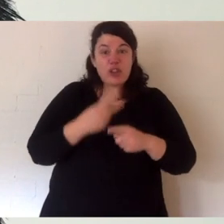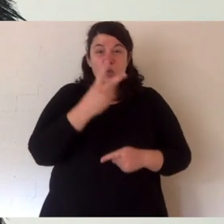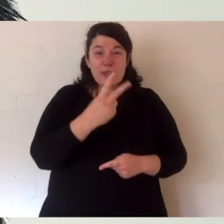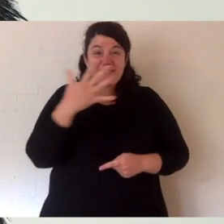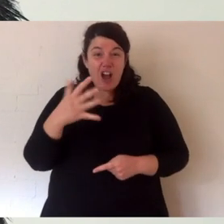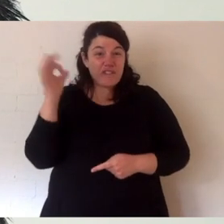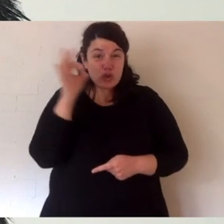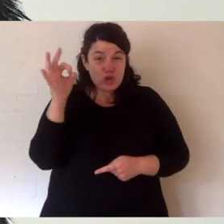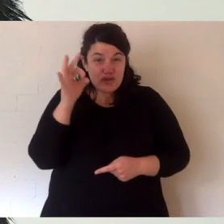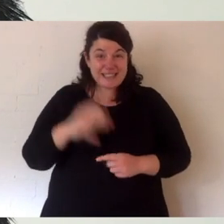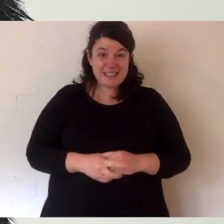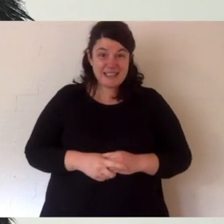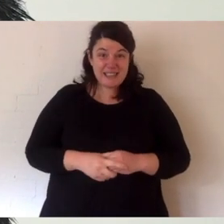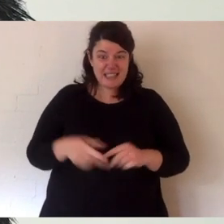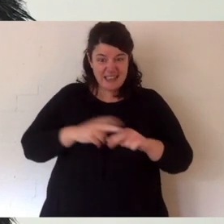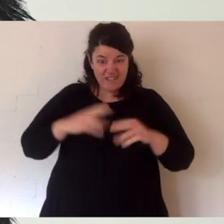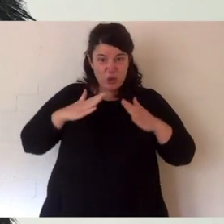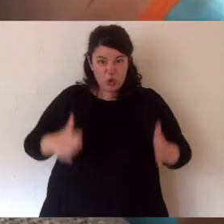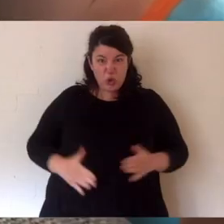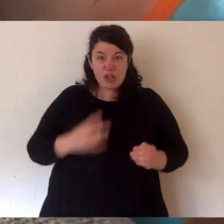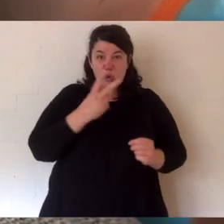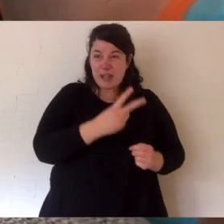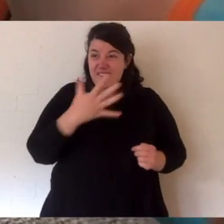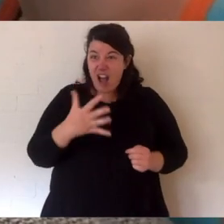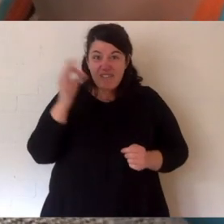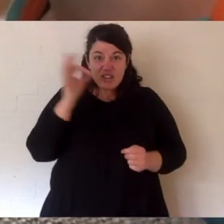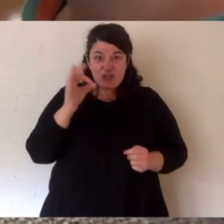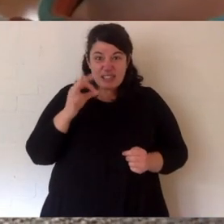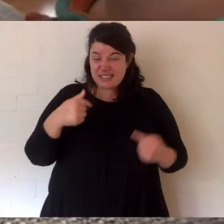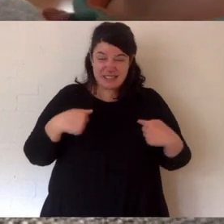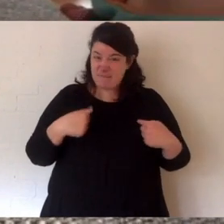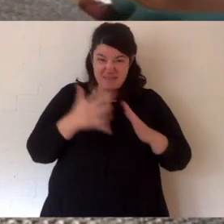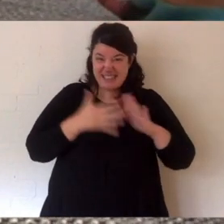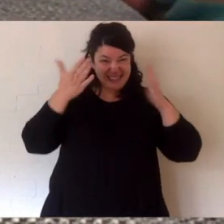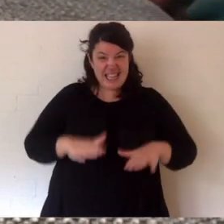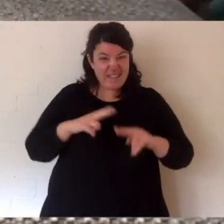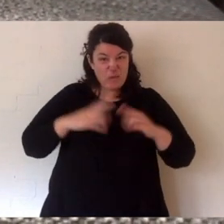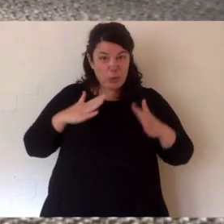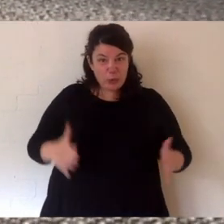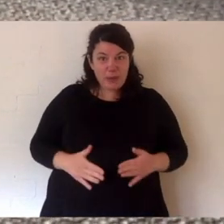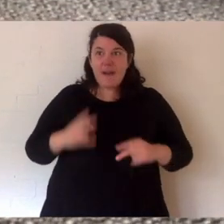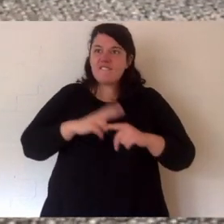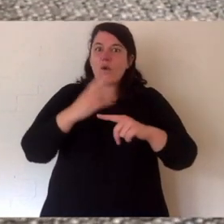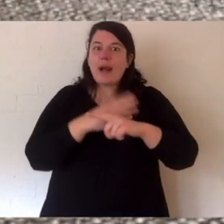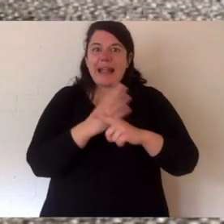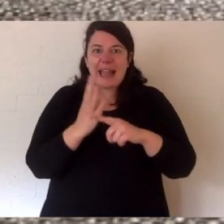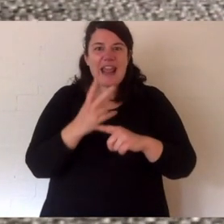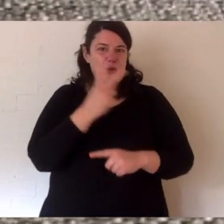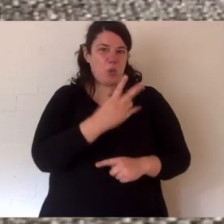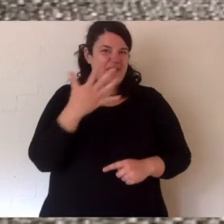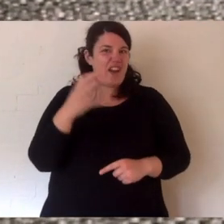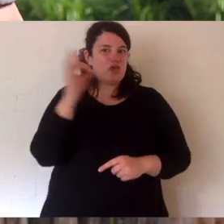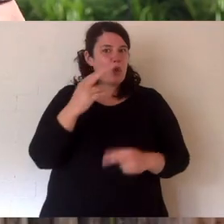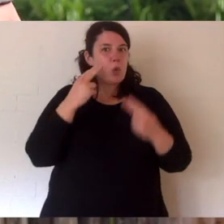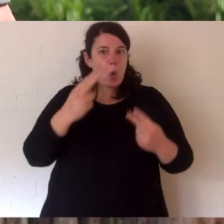and I had to keep Eddie at 25 degrees. Now, if that was us, a human at 25 degrees, your body temperature, you're not alive